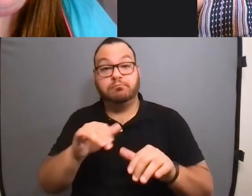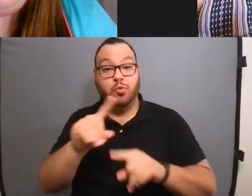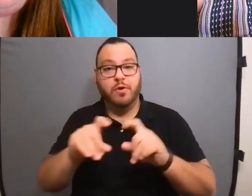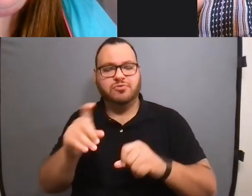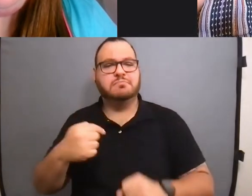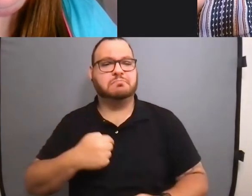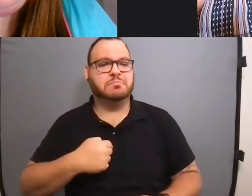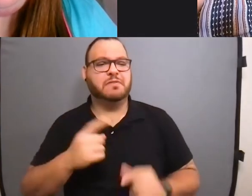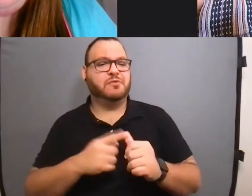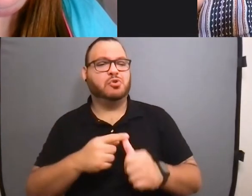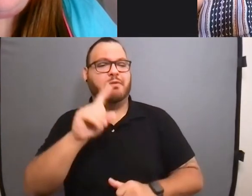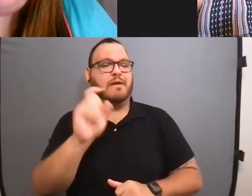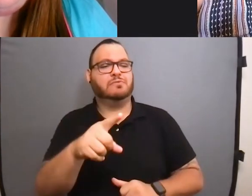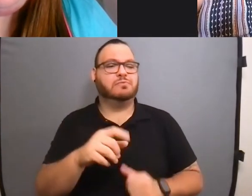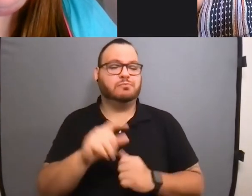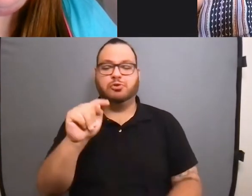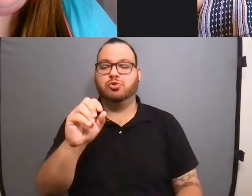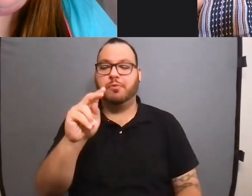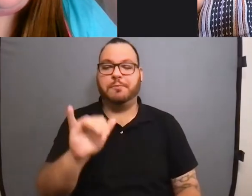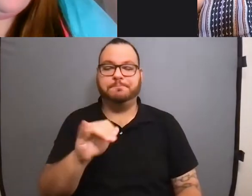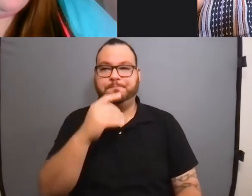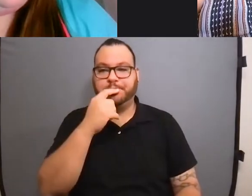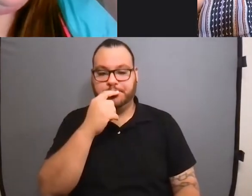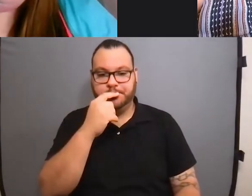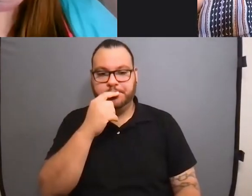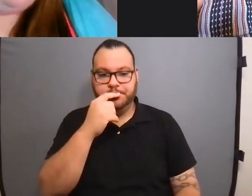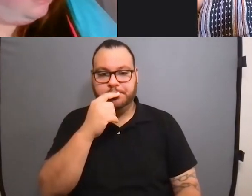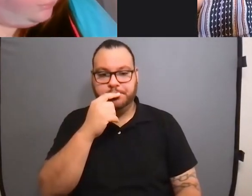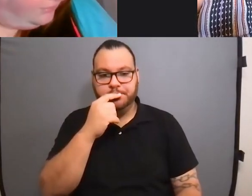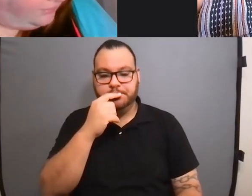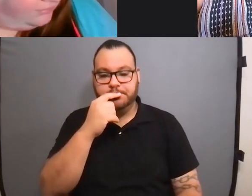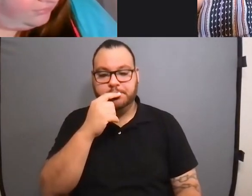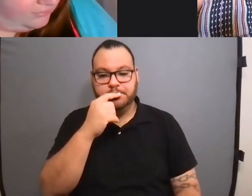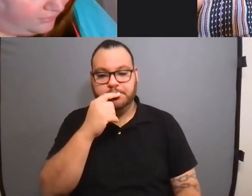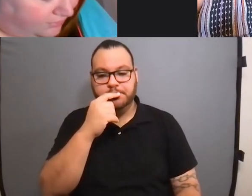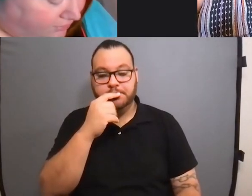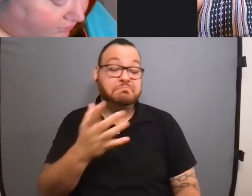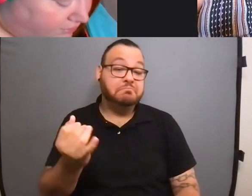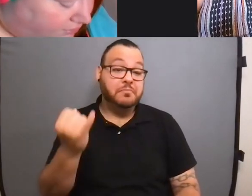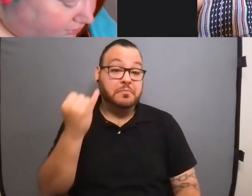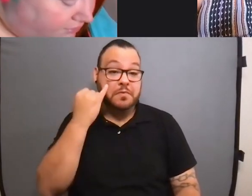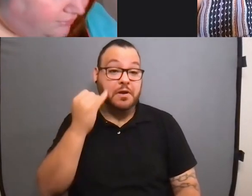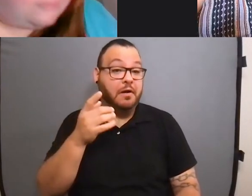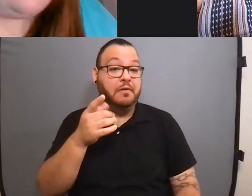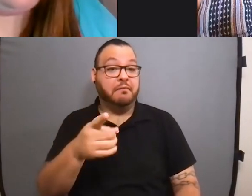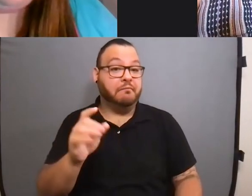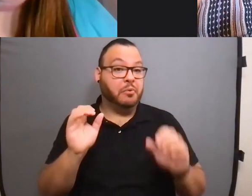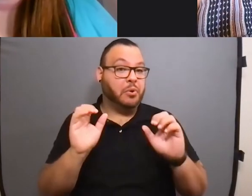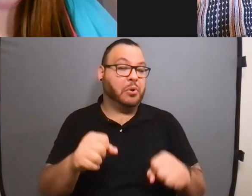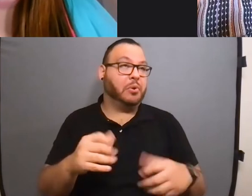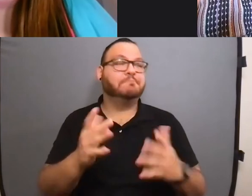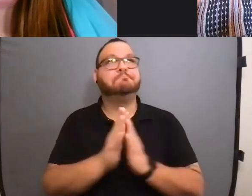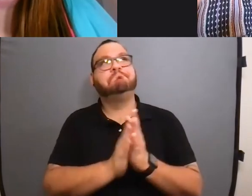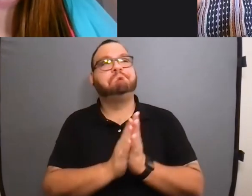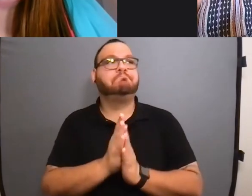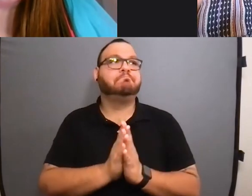you one more. Um, if you could, um, have, uh, you get, you